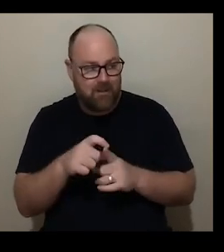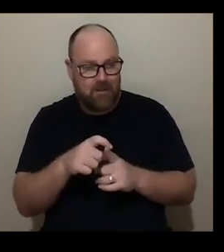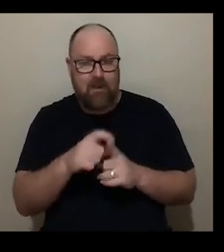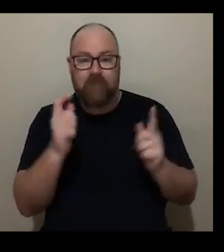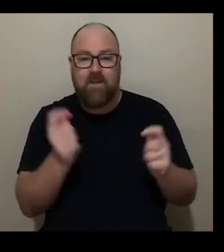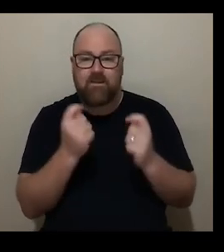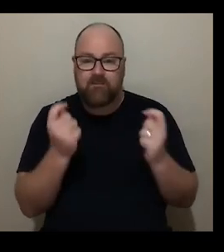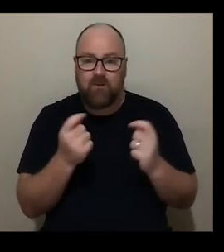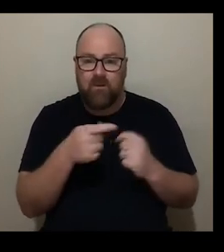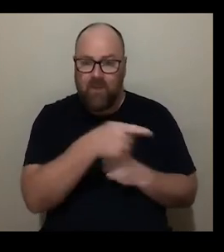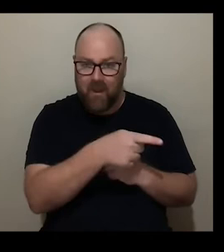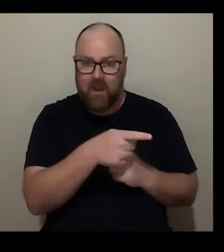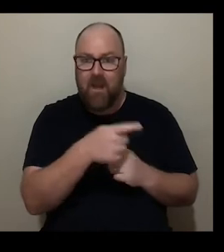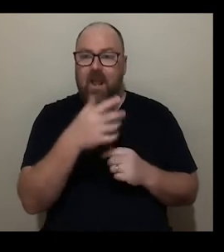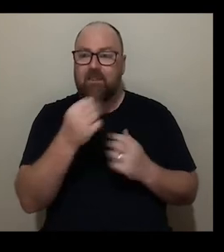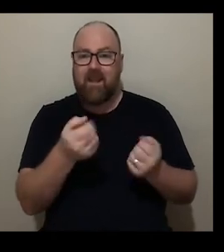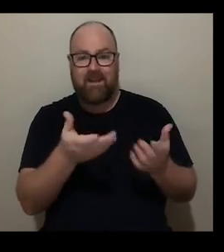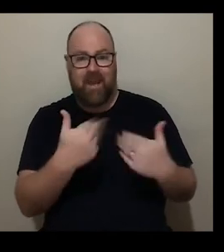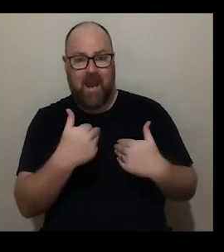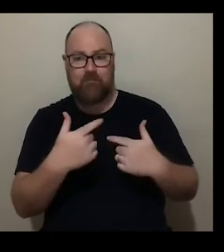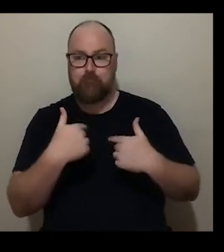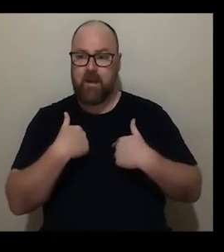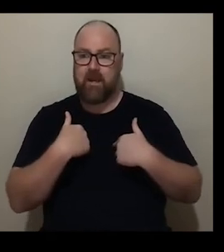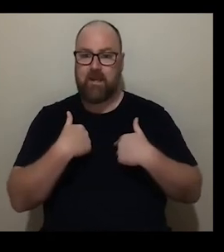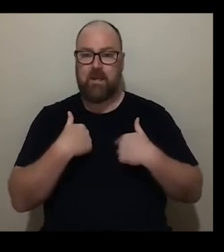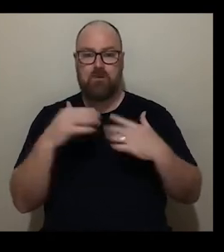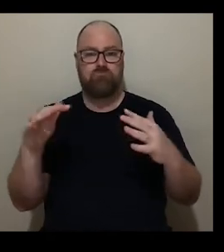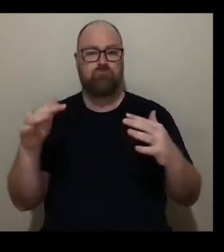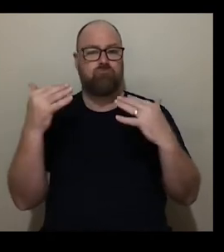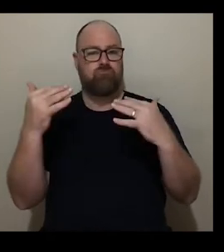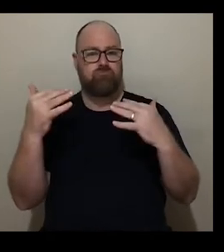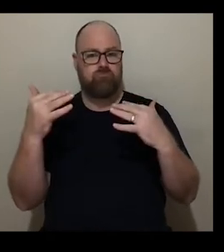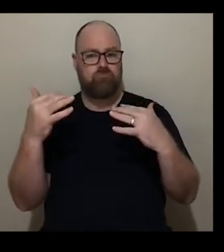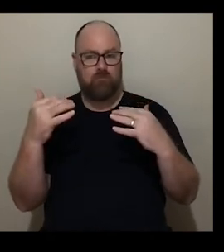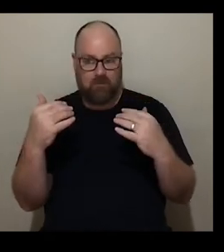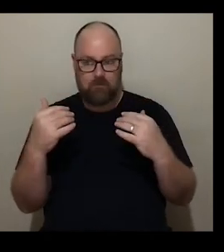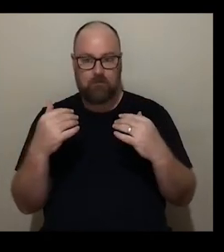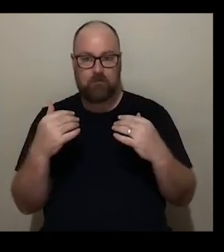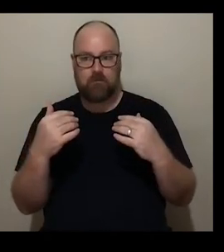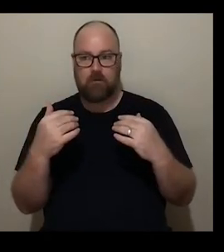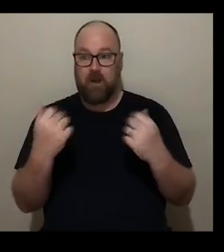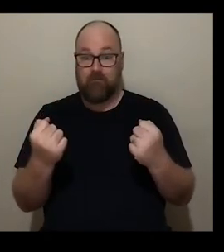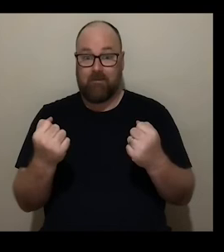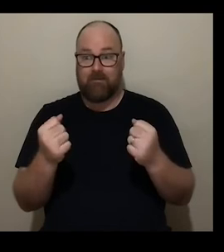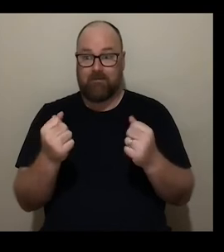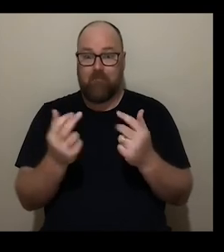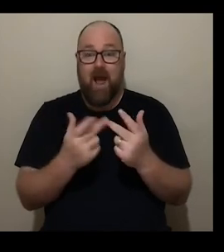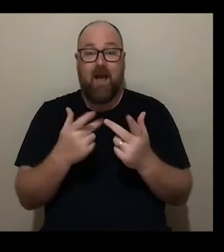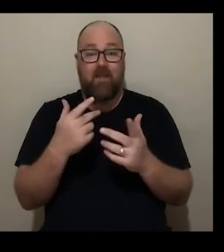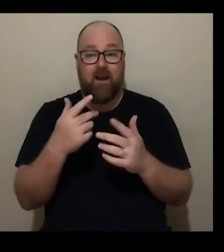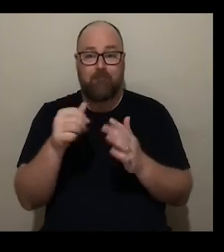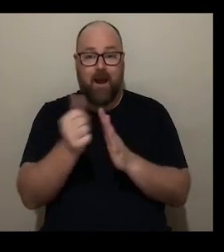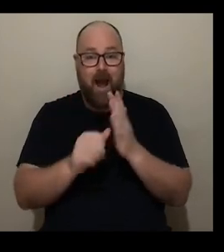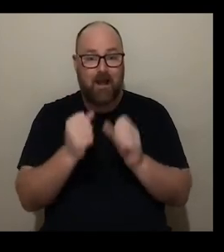then having that platform that other um you know fantastic galleries would then